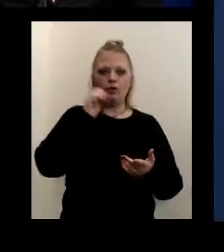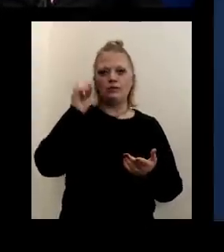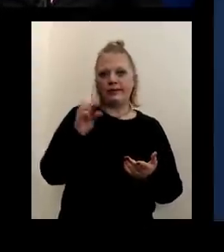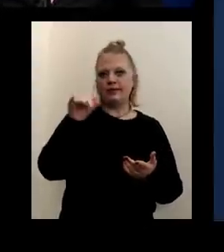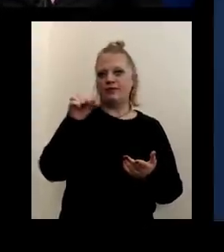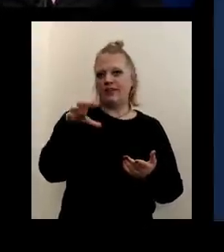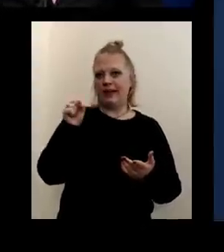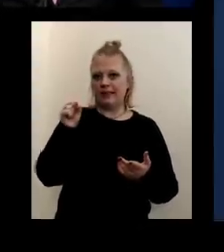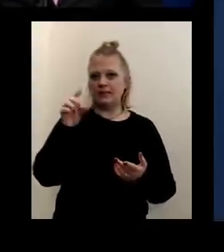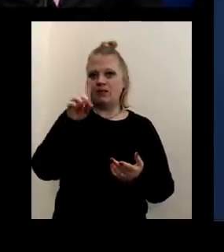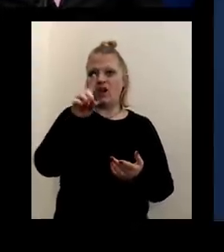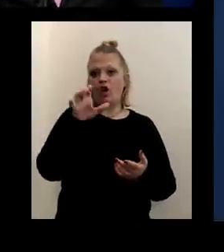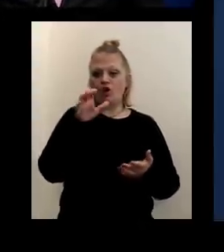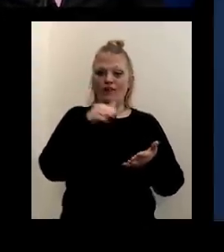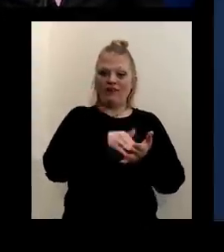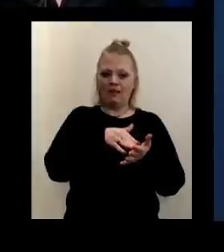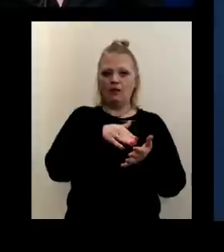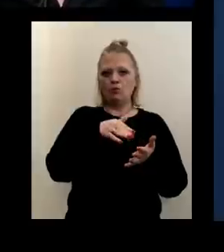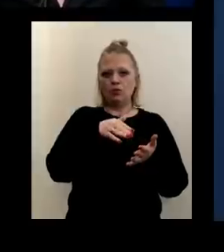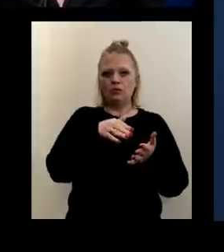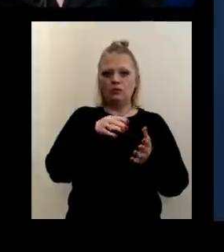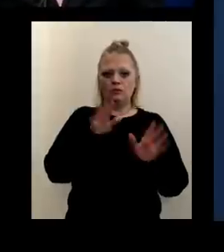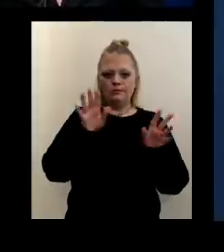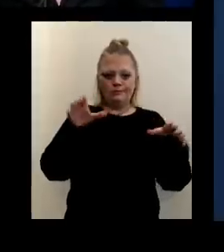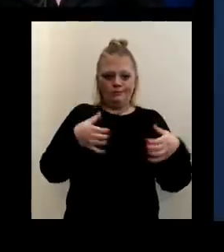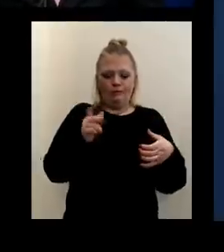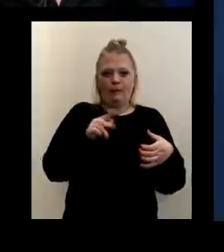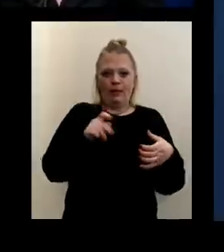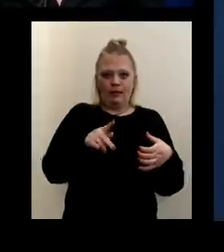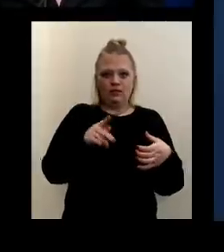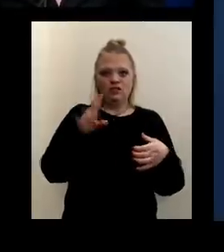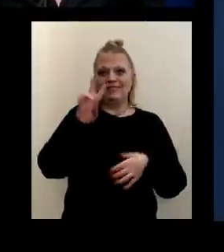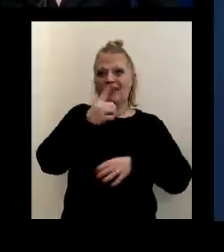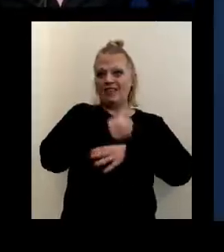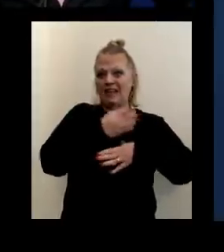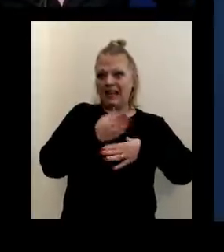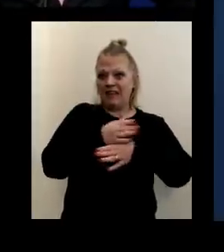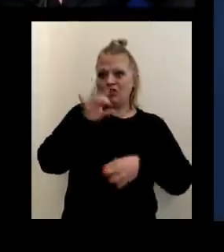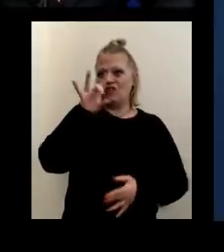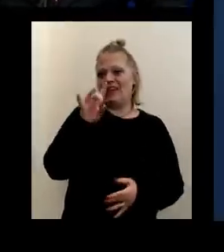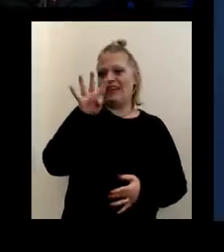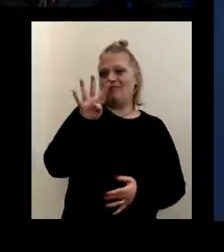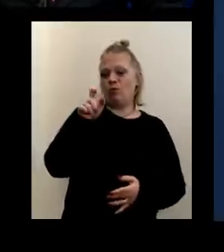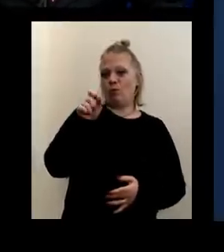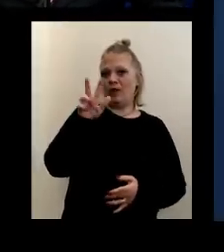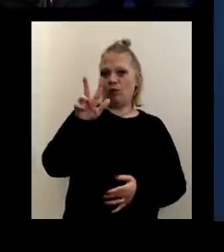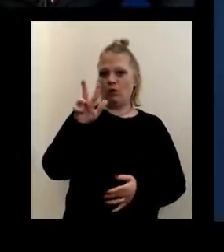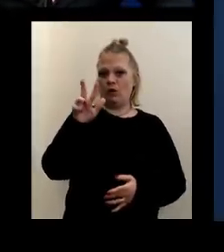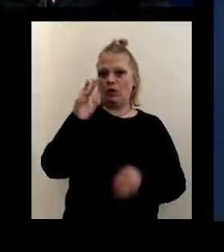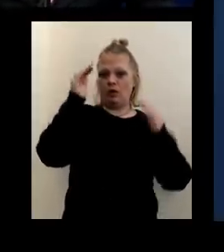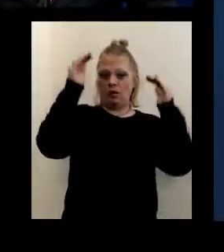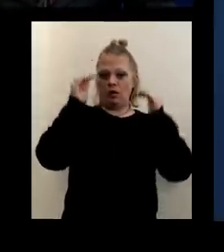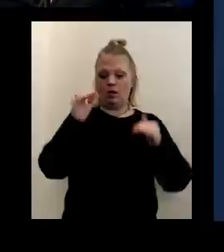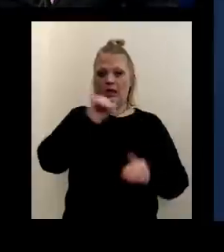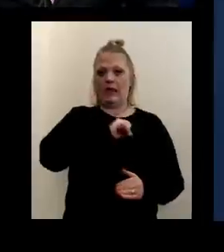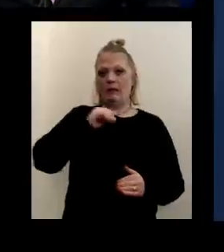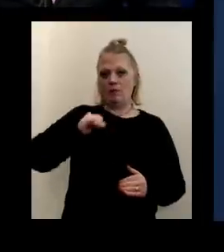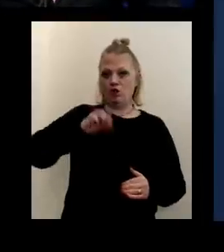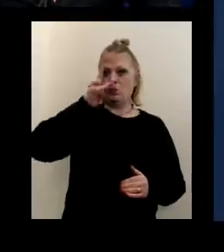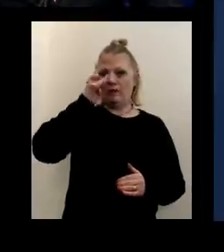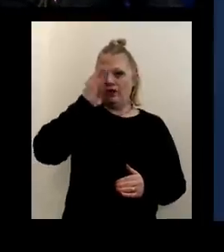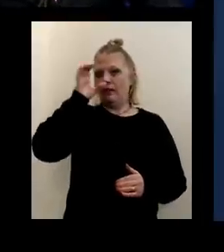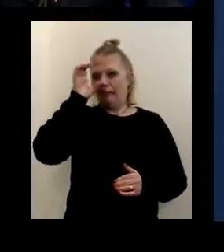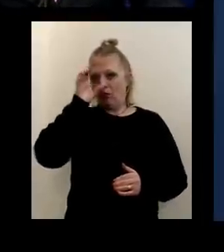cases of a hundred thousand population on a seven-day rolling average of 84.3. The next highest was Amherst Williamsville